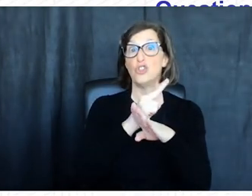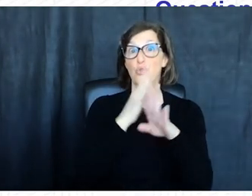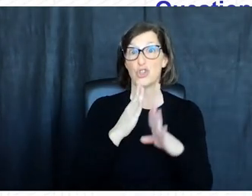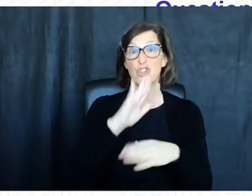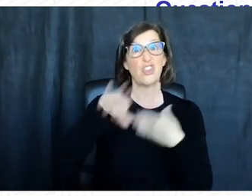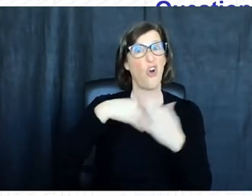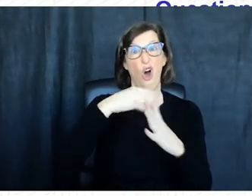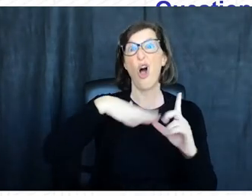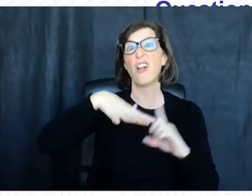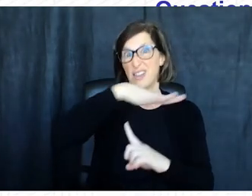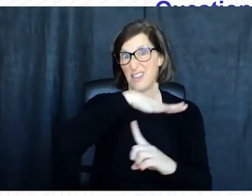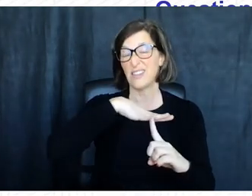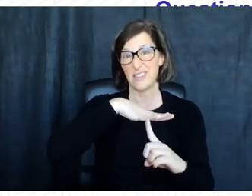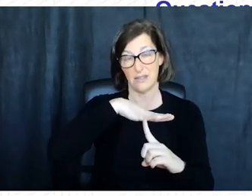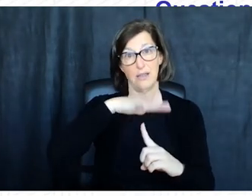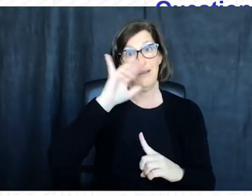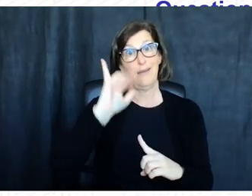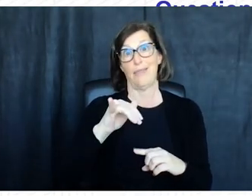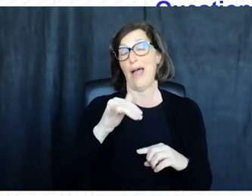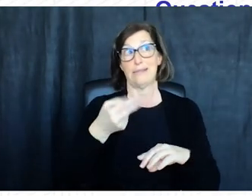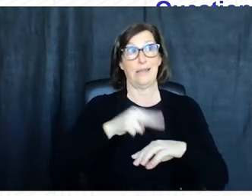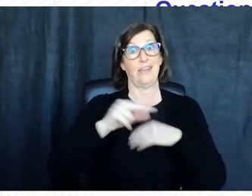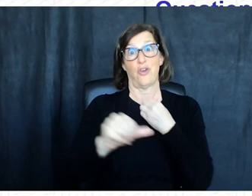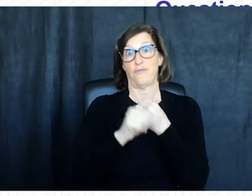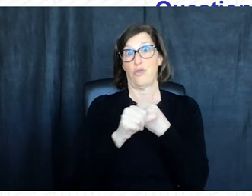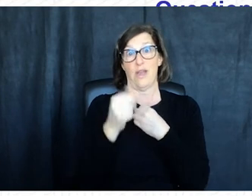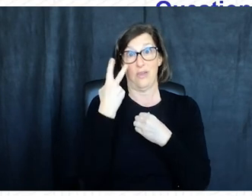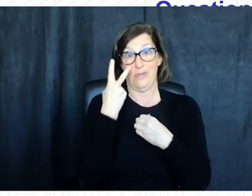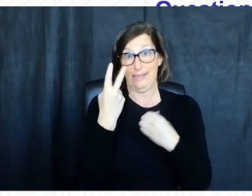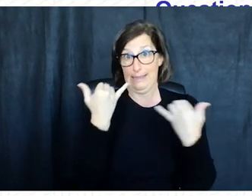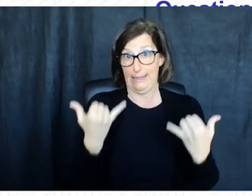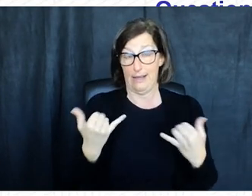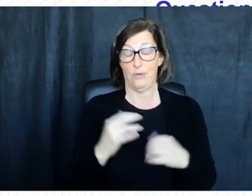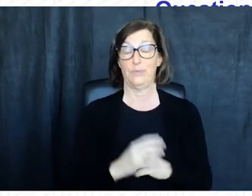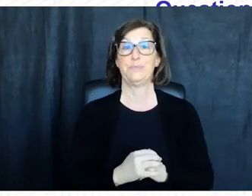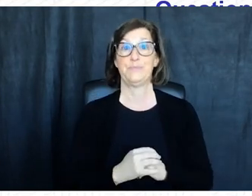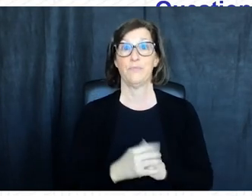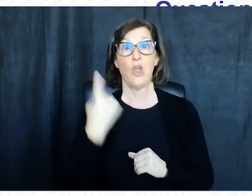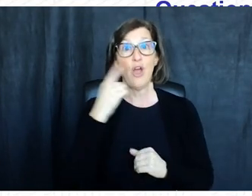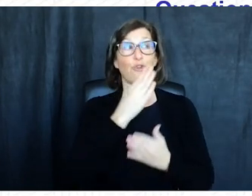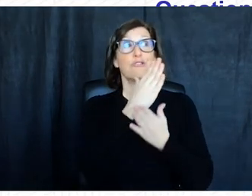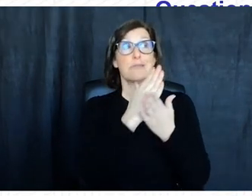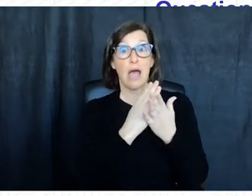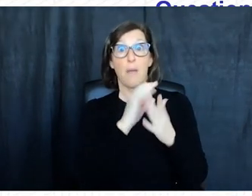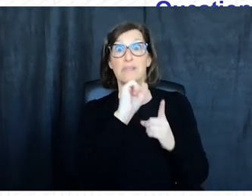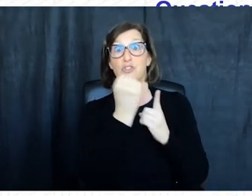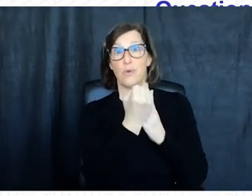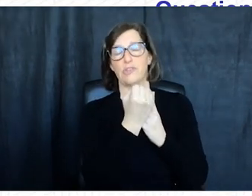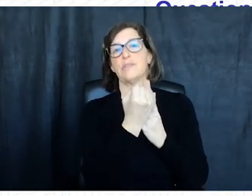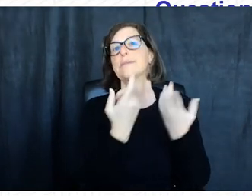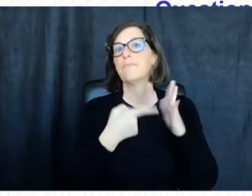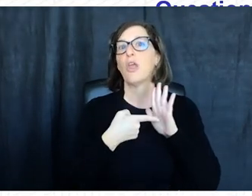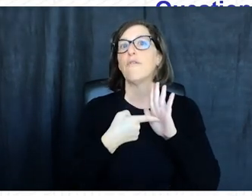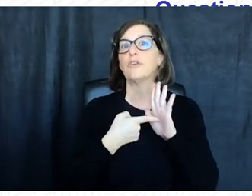for all users in all contexts um that's that's just the nature of the threat that we face right now um for some